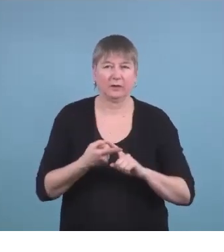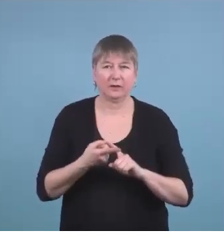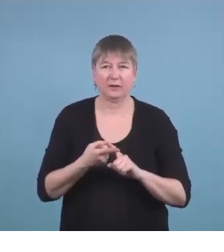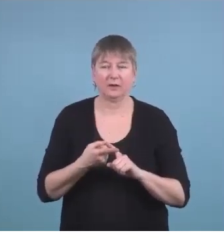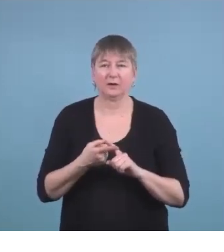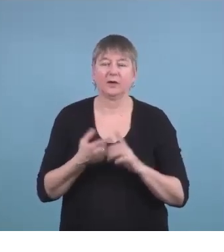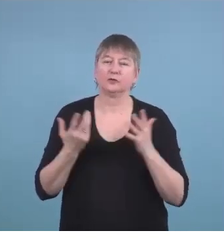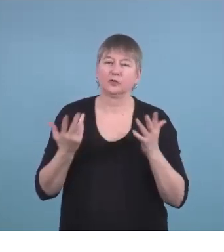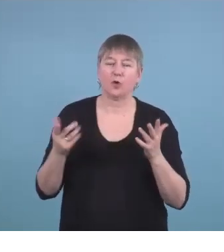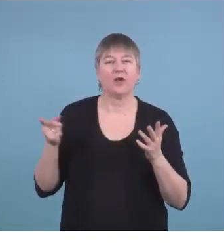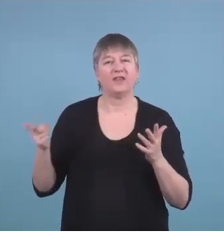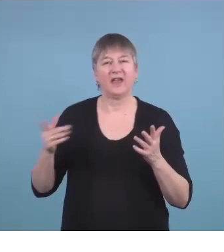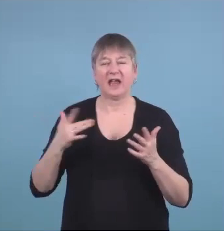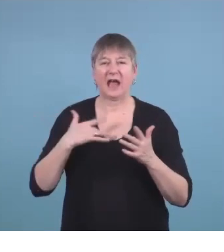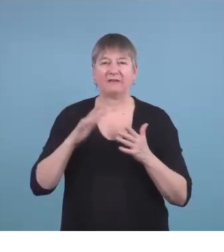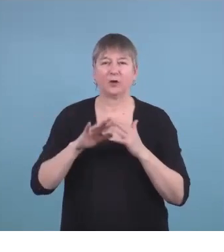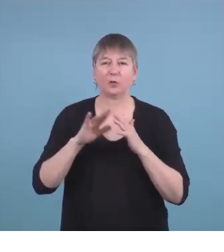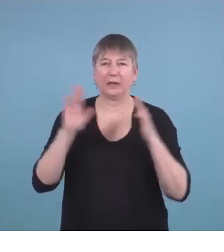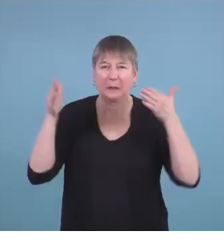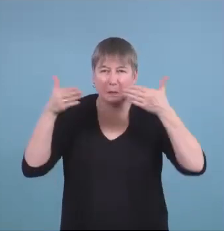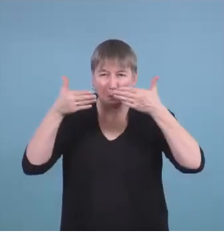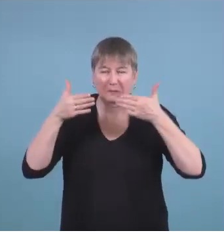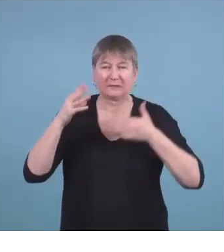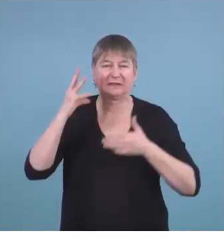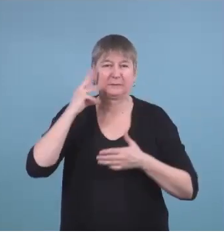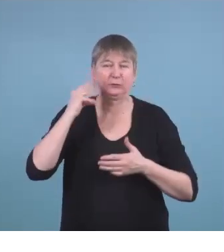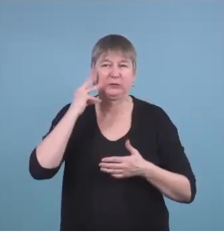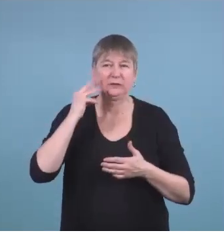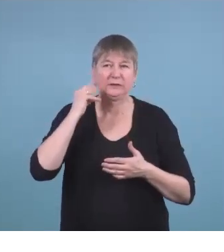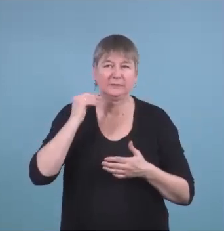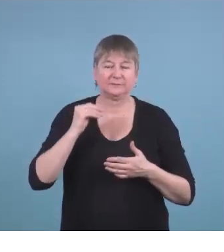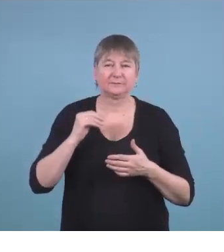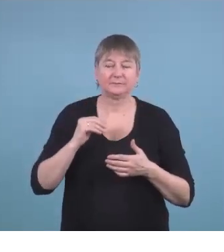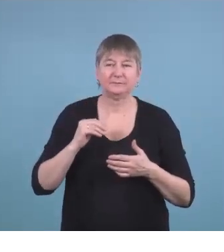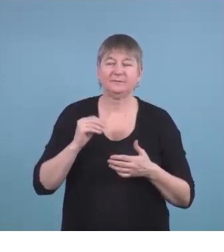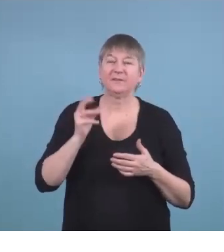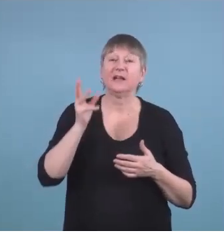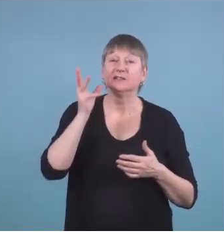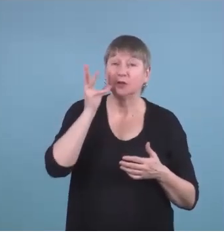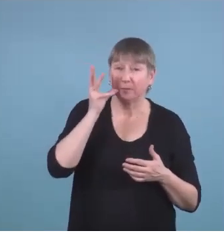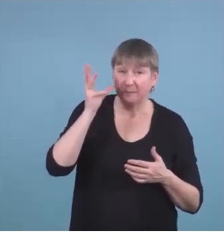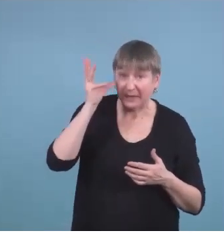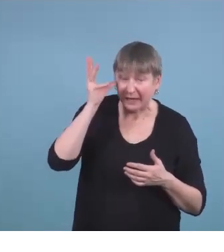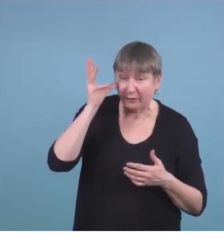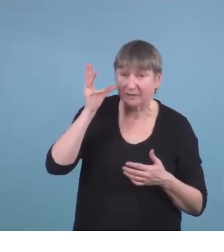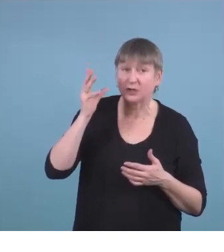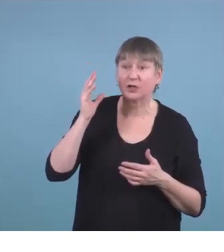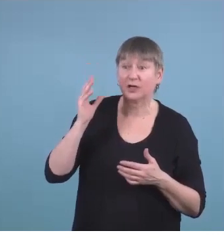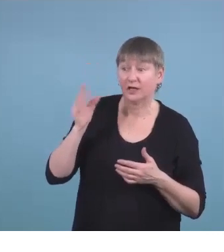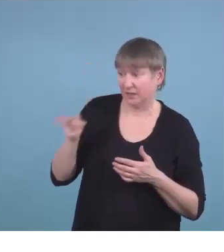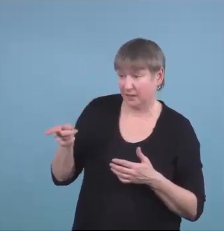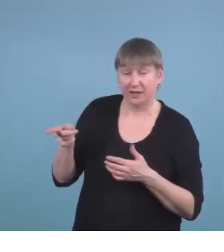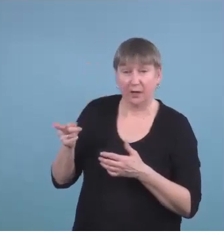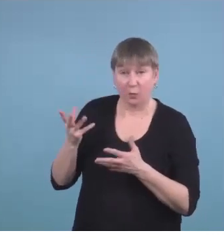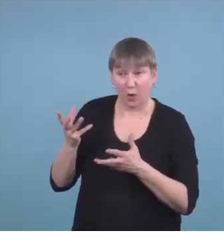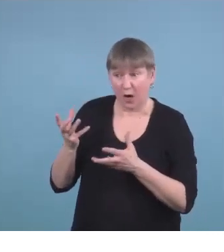sheltered experience kind of going so parents knowing that they have to have had set up a bank account even just